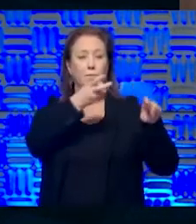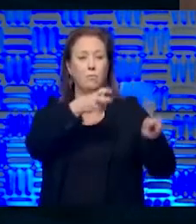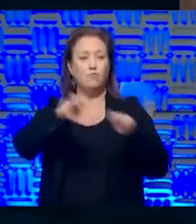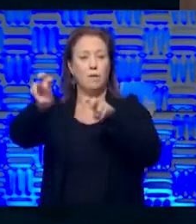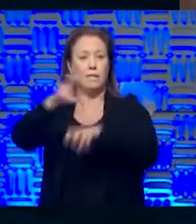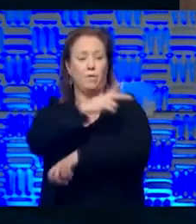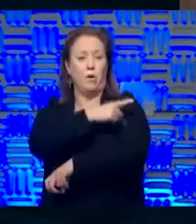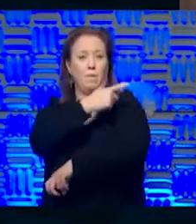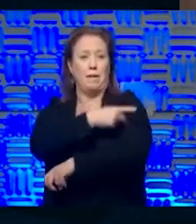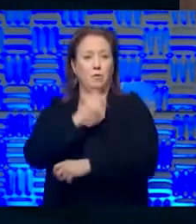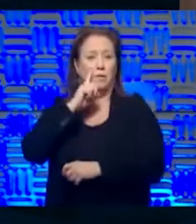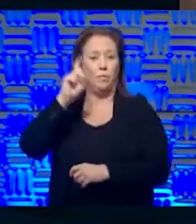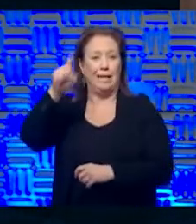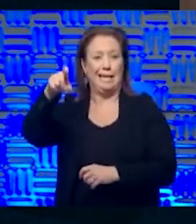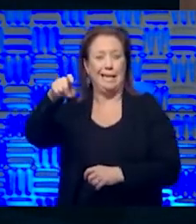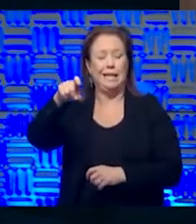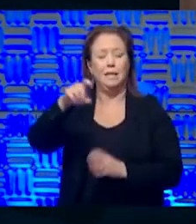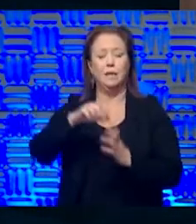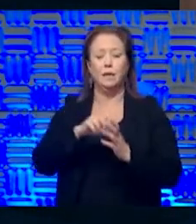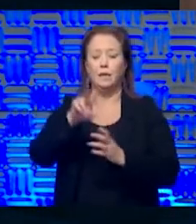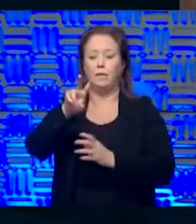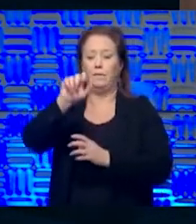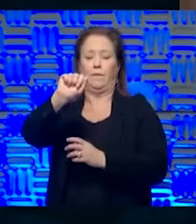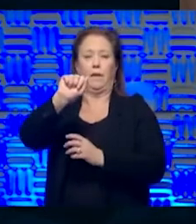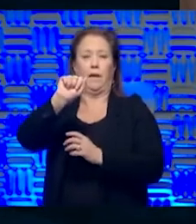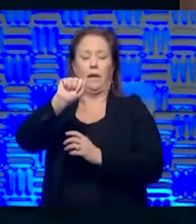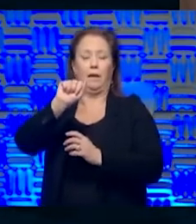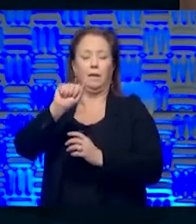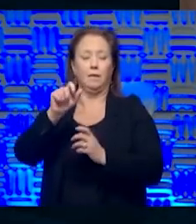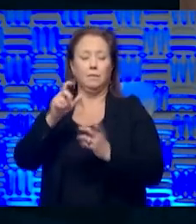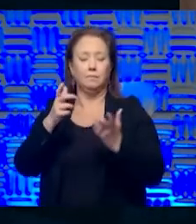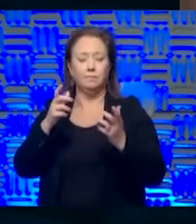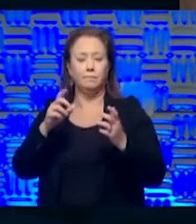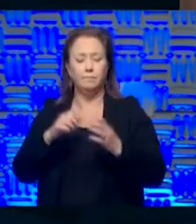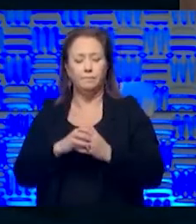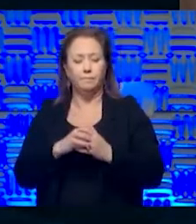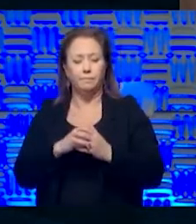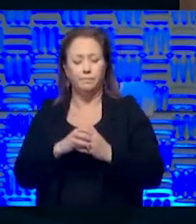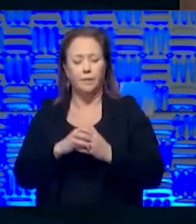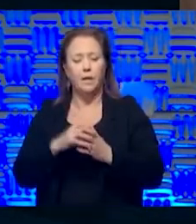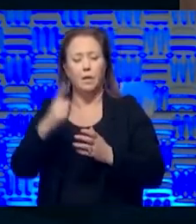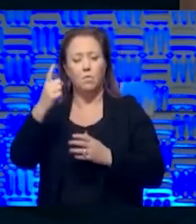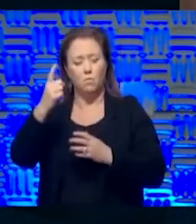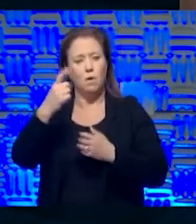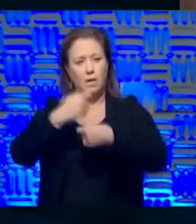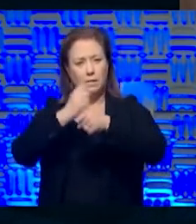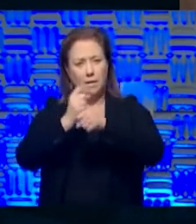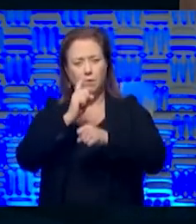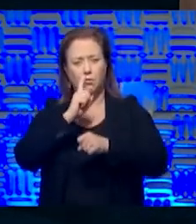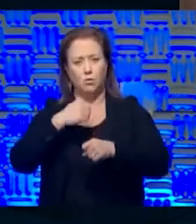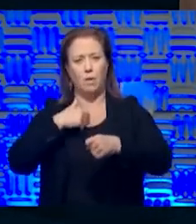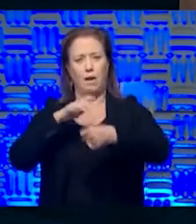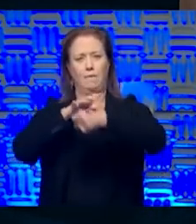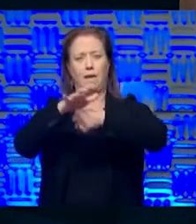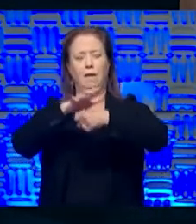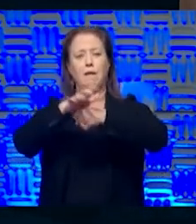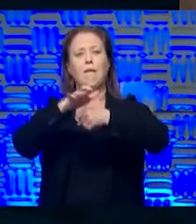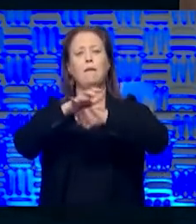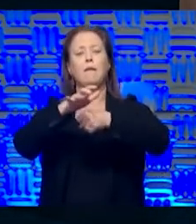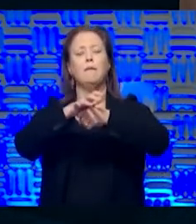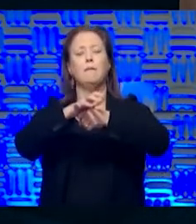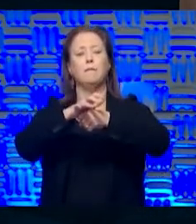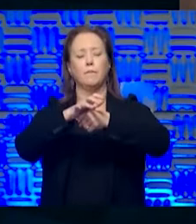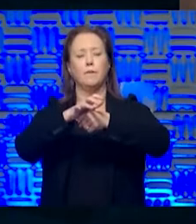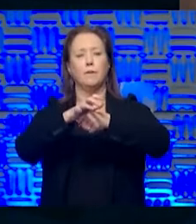care for the patients if we need to use the VA as surge capacity. So I think one is making sure that we have the capacity by way of